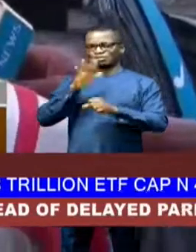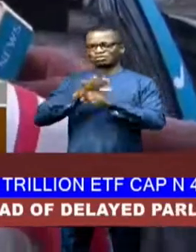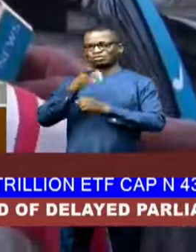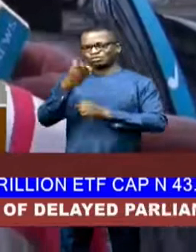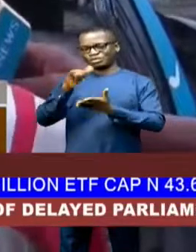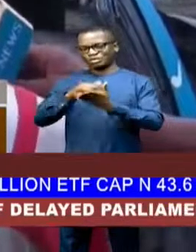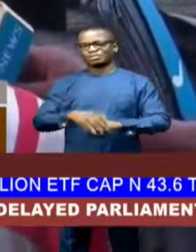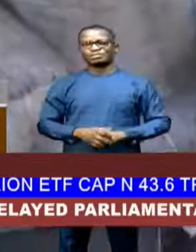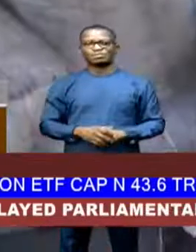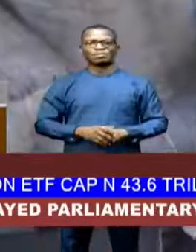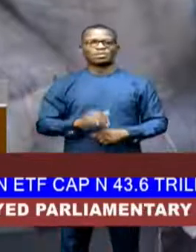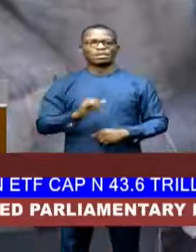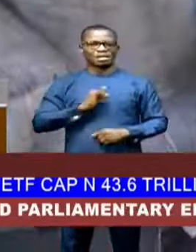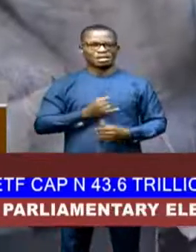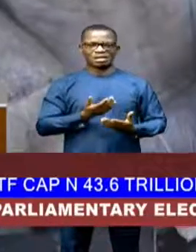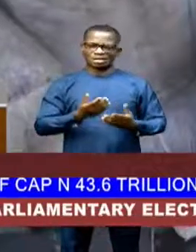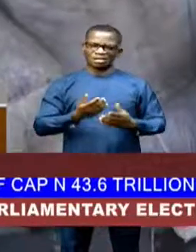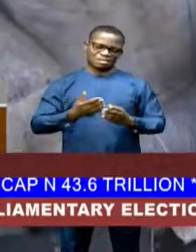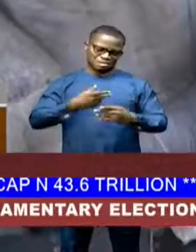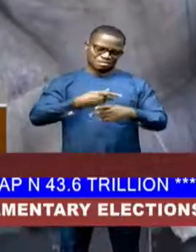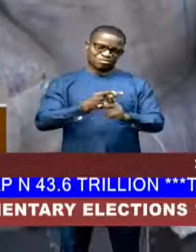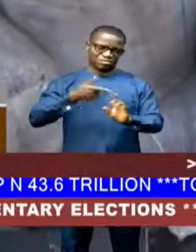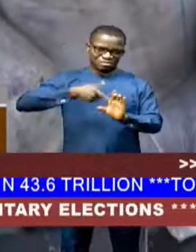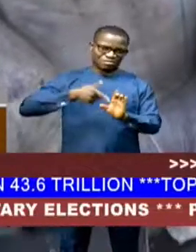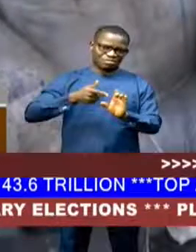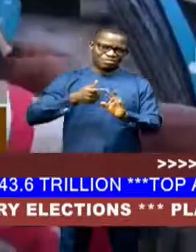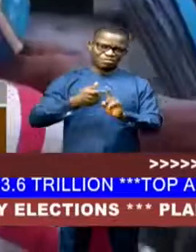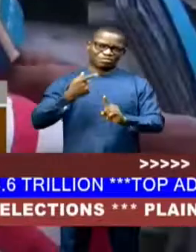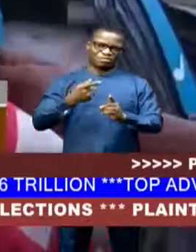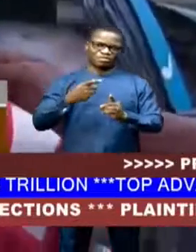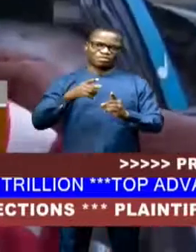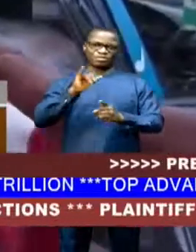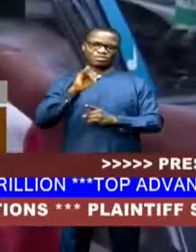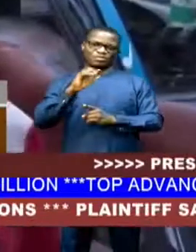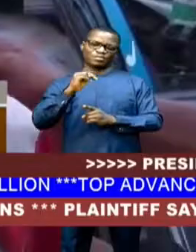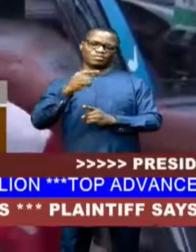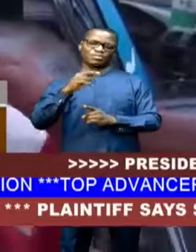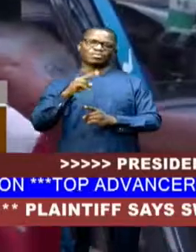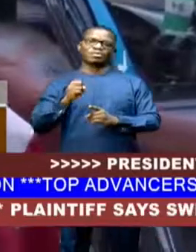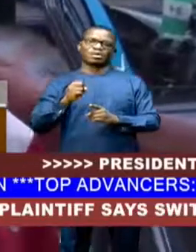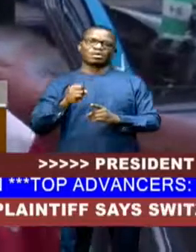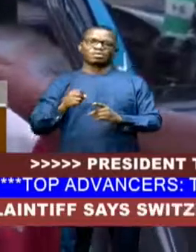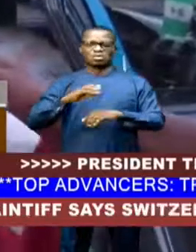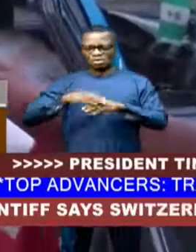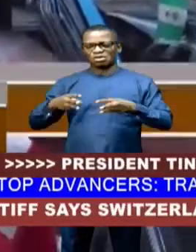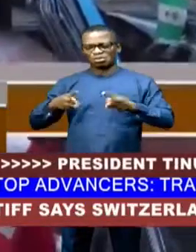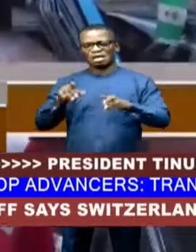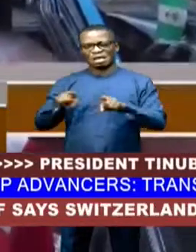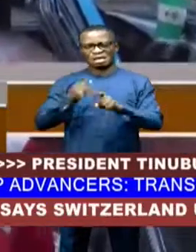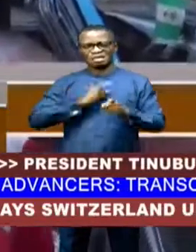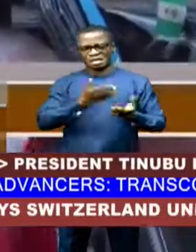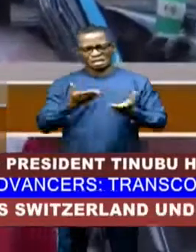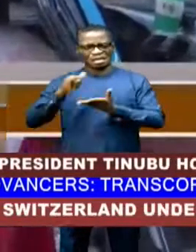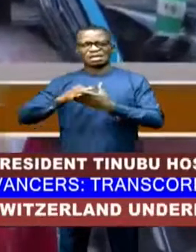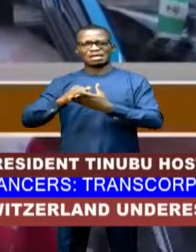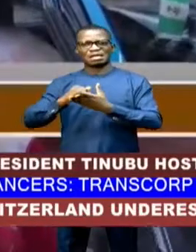for JK4 products to receive from JK4. So along the way, said I'm to the load to carry